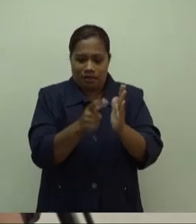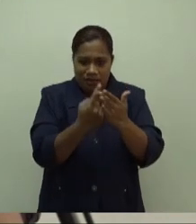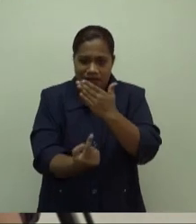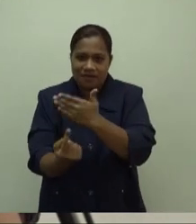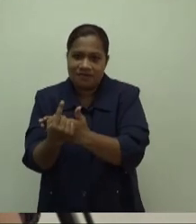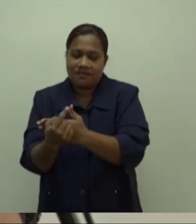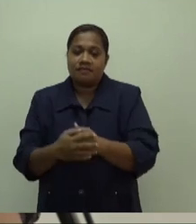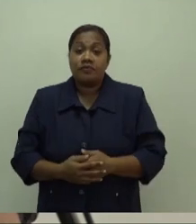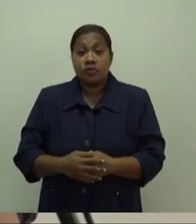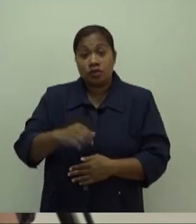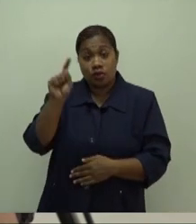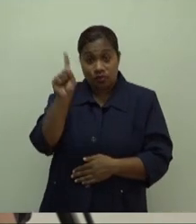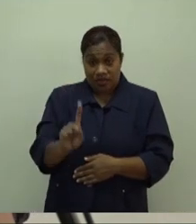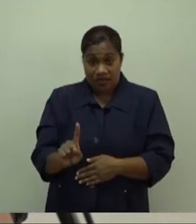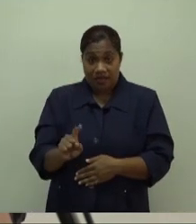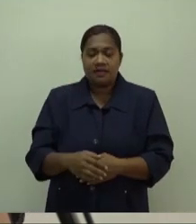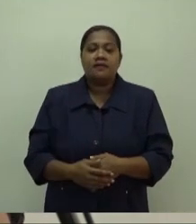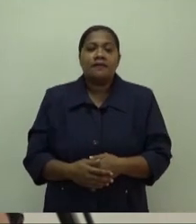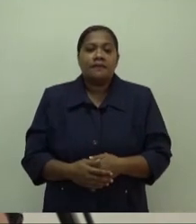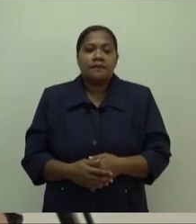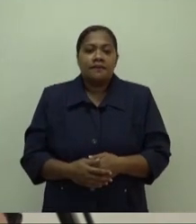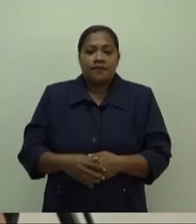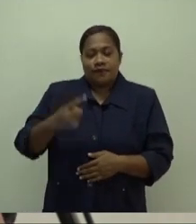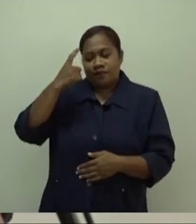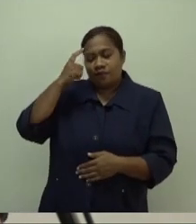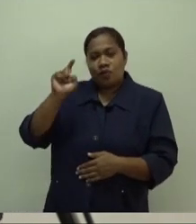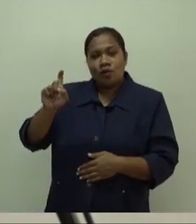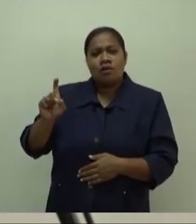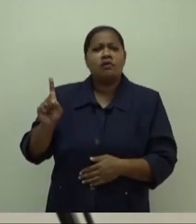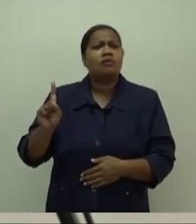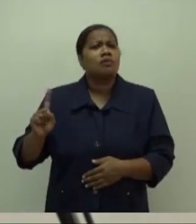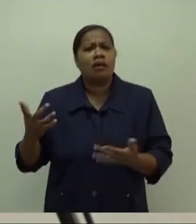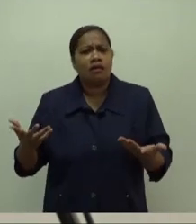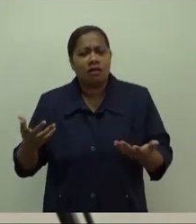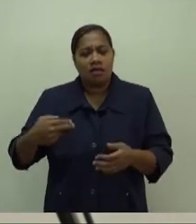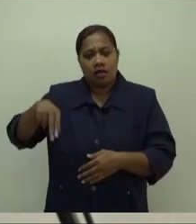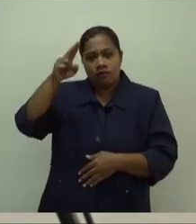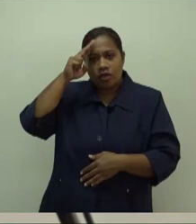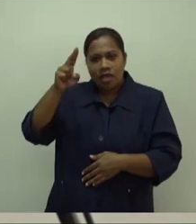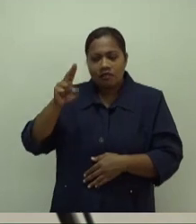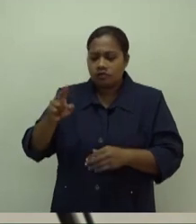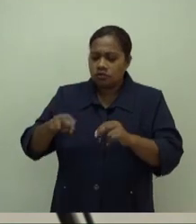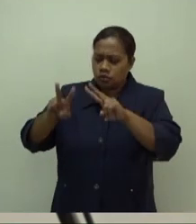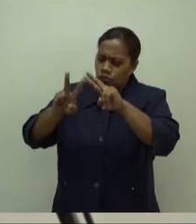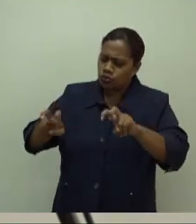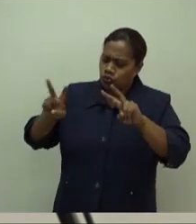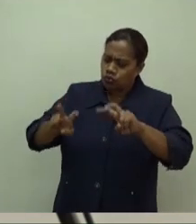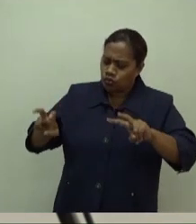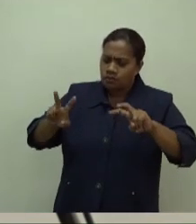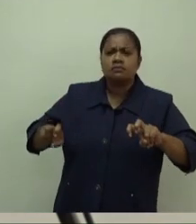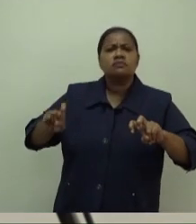So today I'm calling for a national reset in our national discourse on the health of our people.